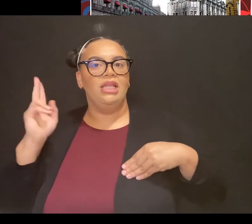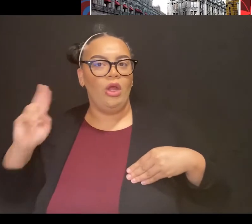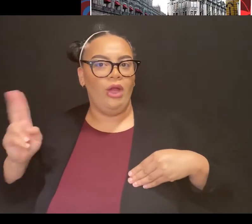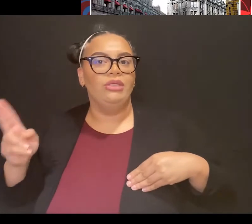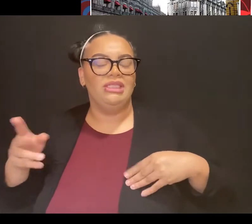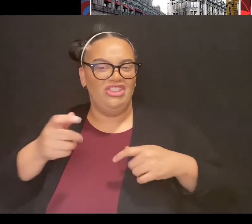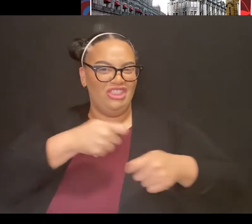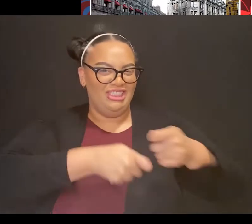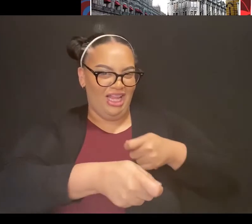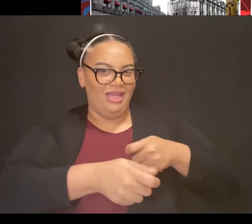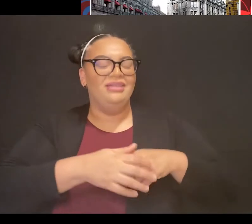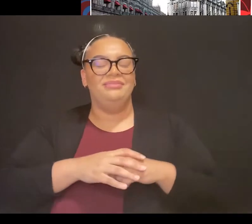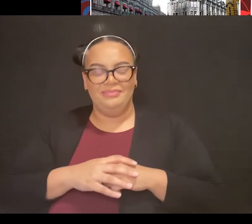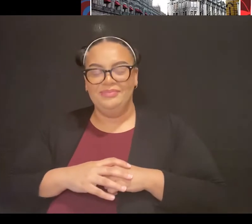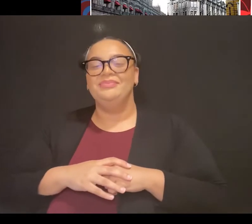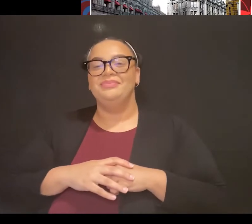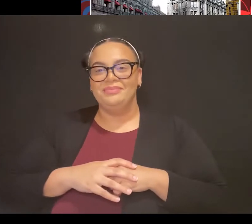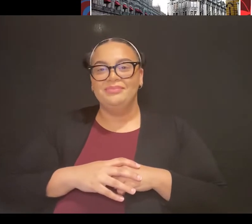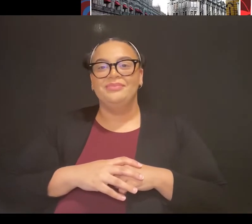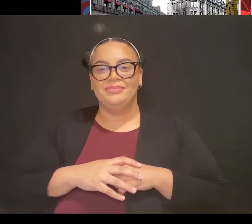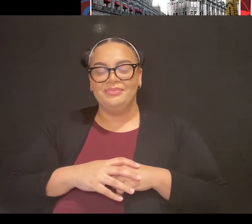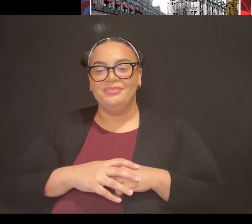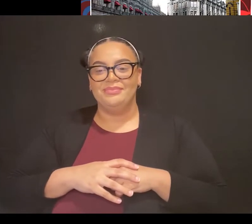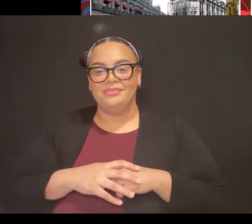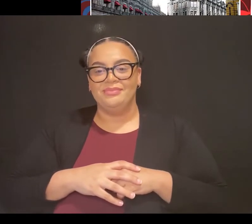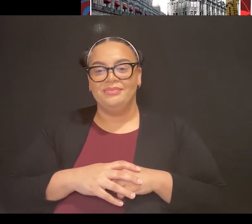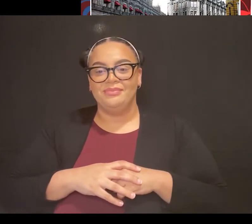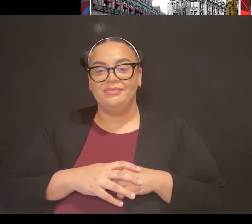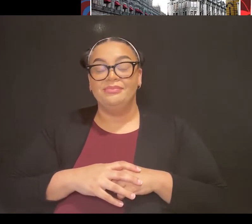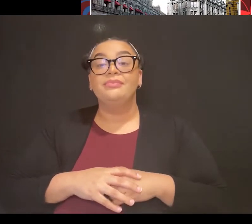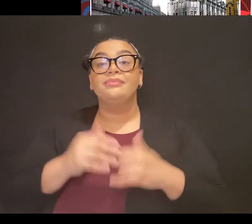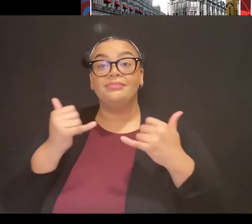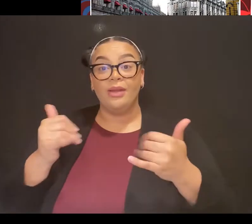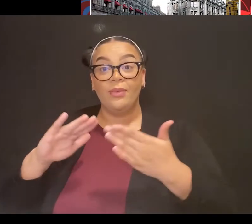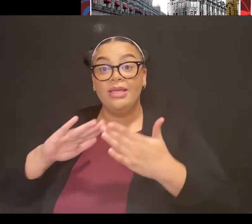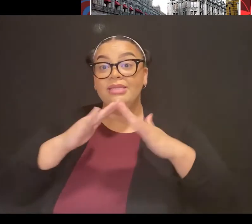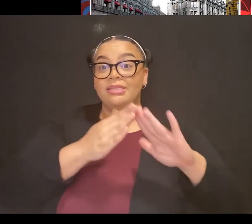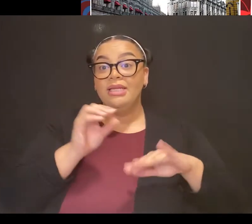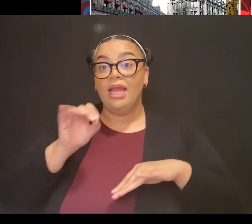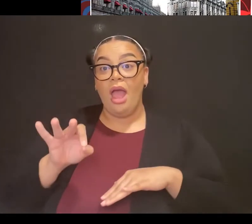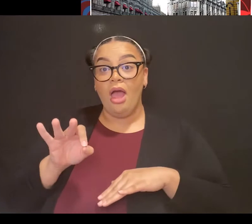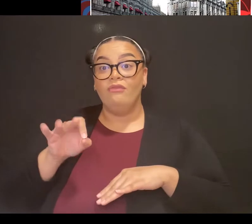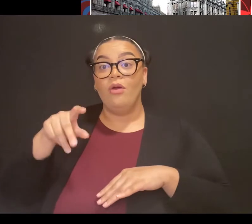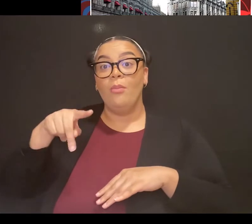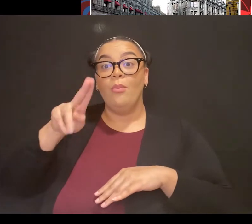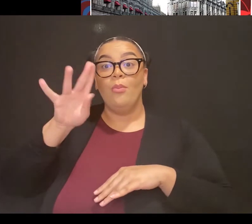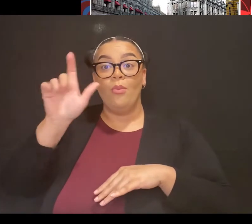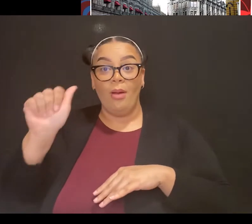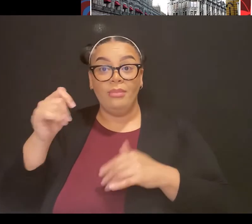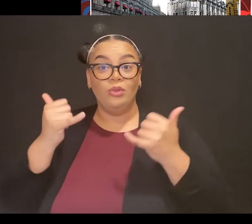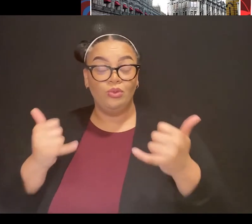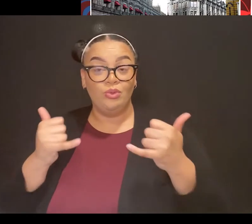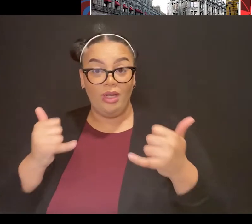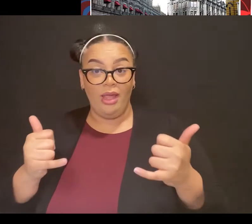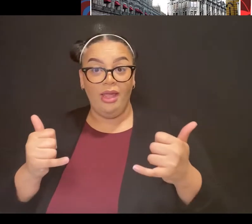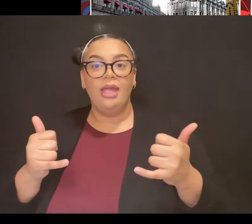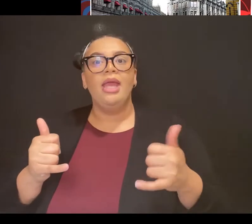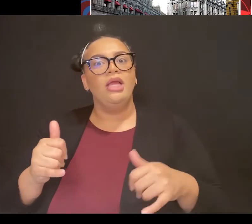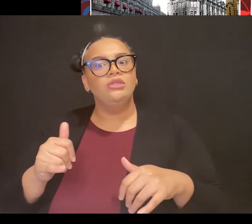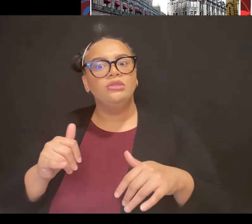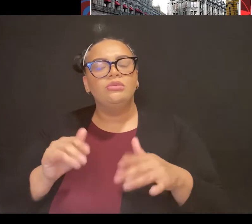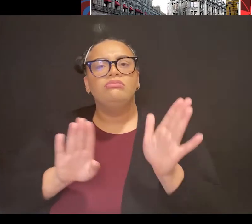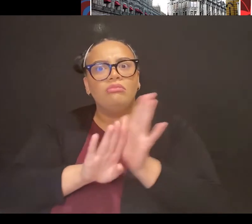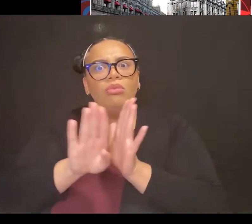Now, the city of Pueblo today is a thriving city. It's interesting because the